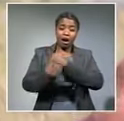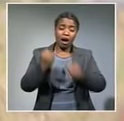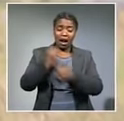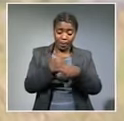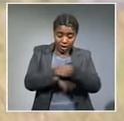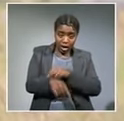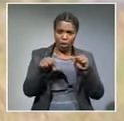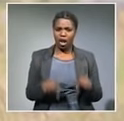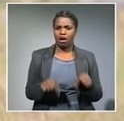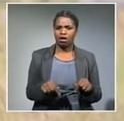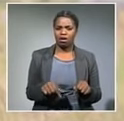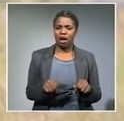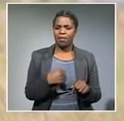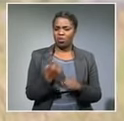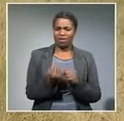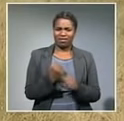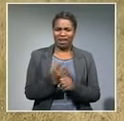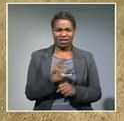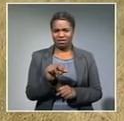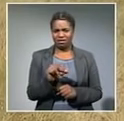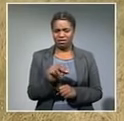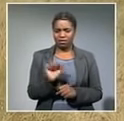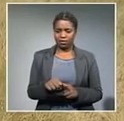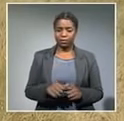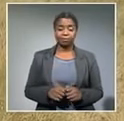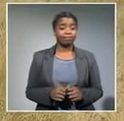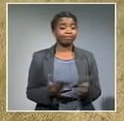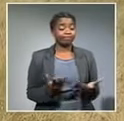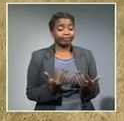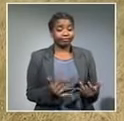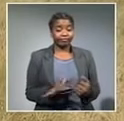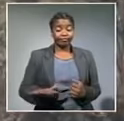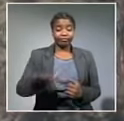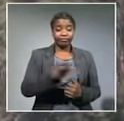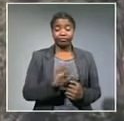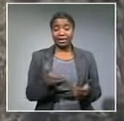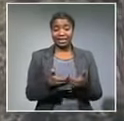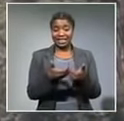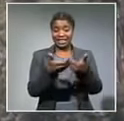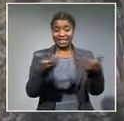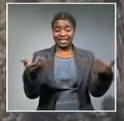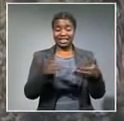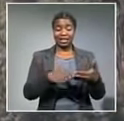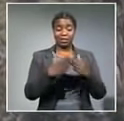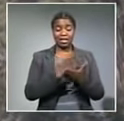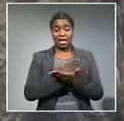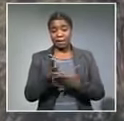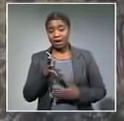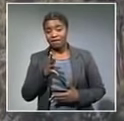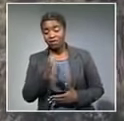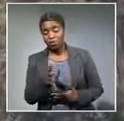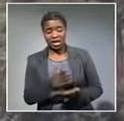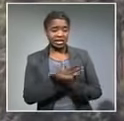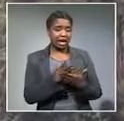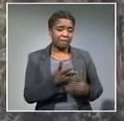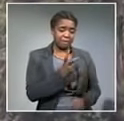take for one year or two years. While a moratorium remains in place for now, Divisions over the mining have also